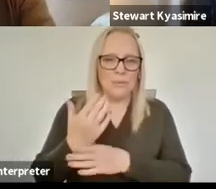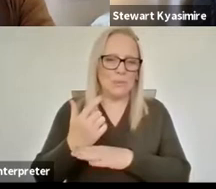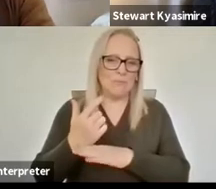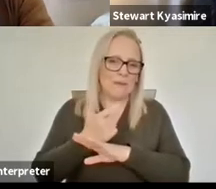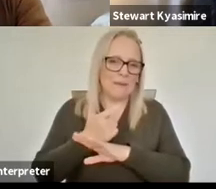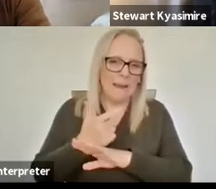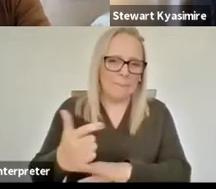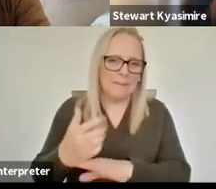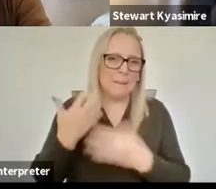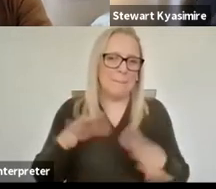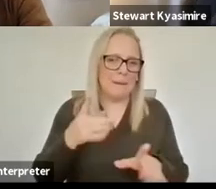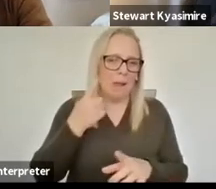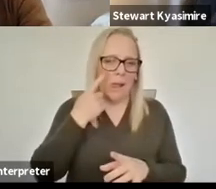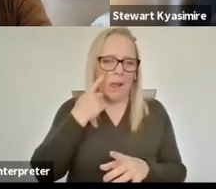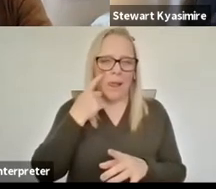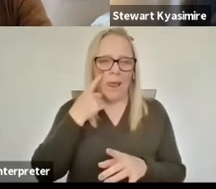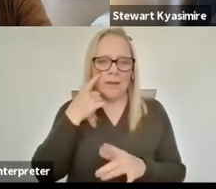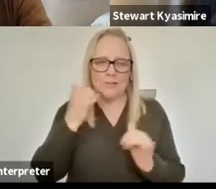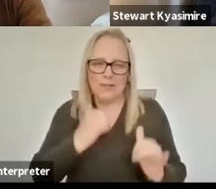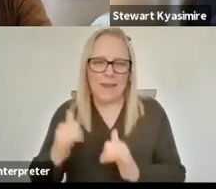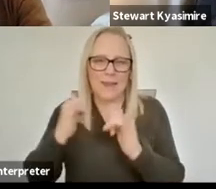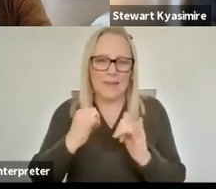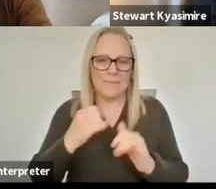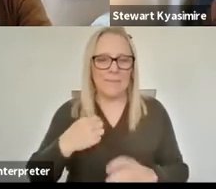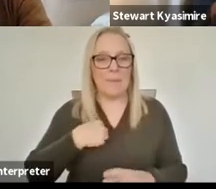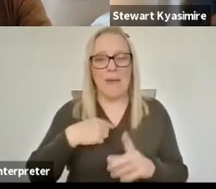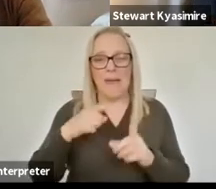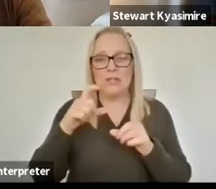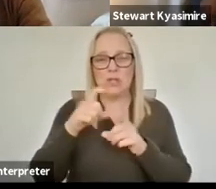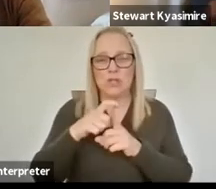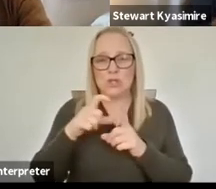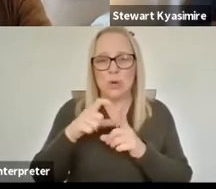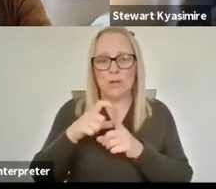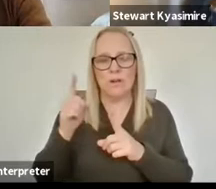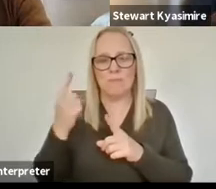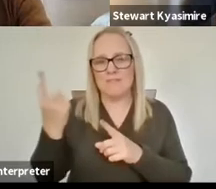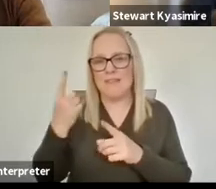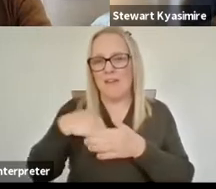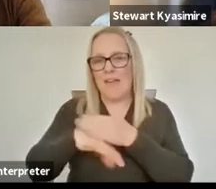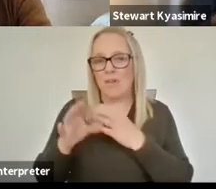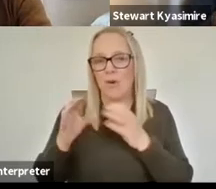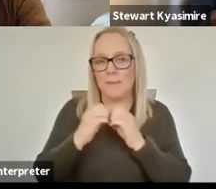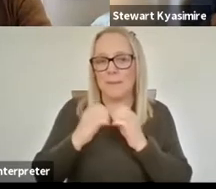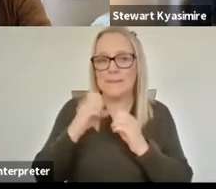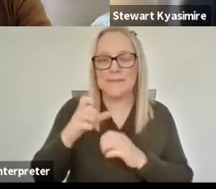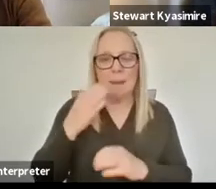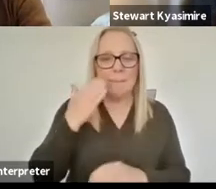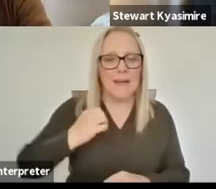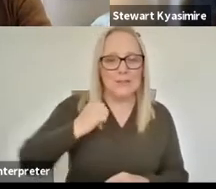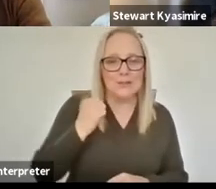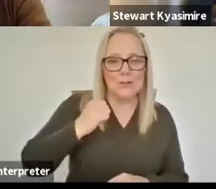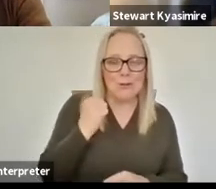testing them and my daughter who was in um the black and Scottish documentary who it was was shaped around her